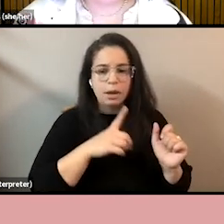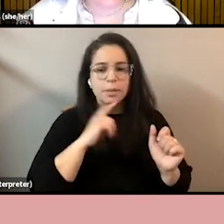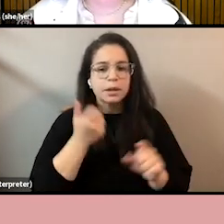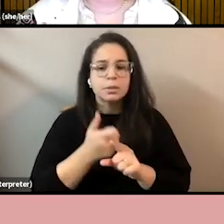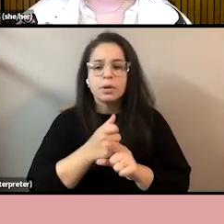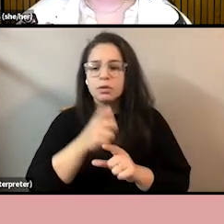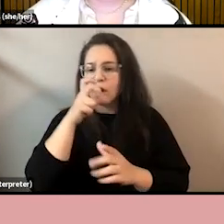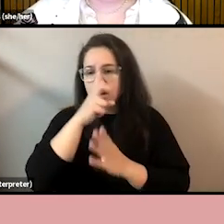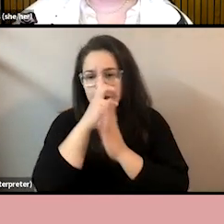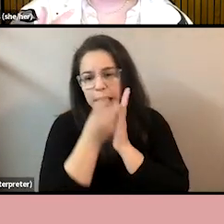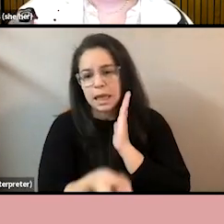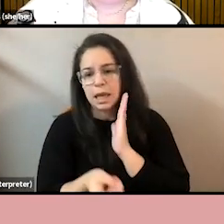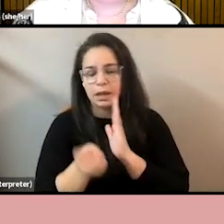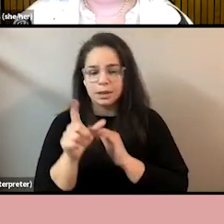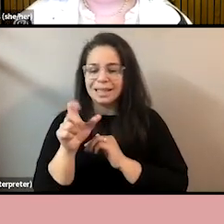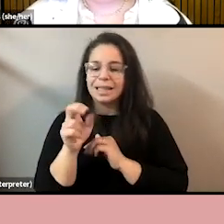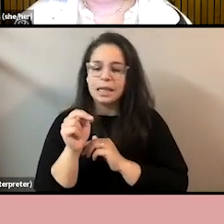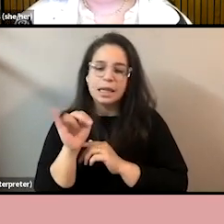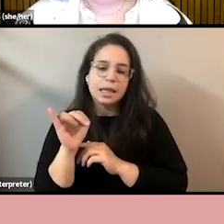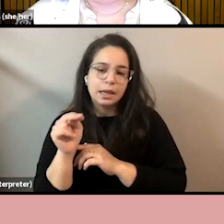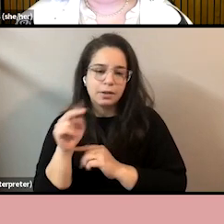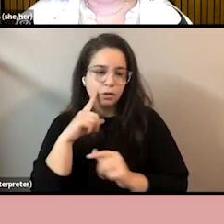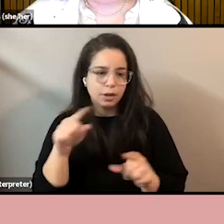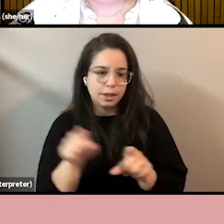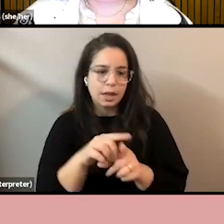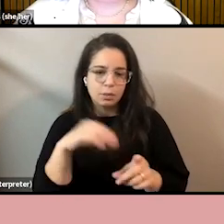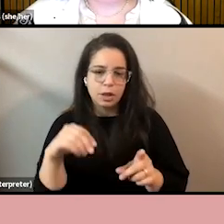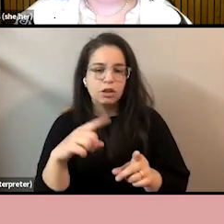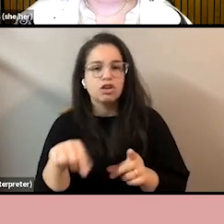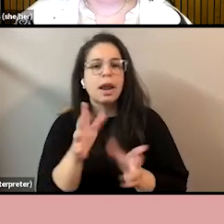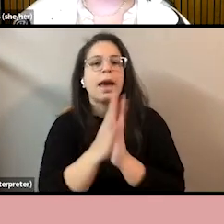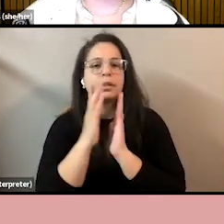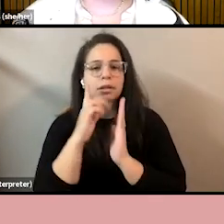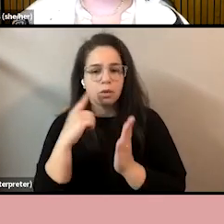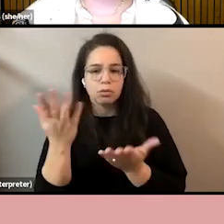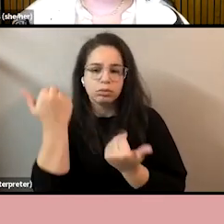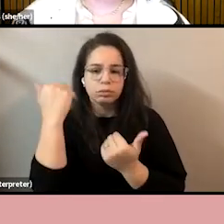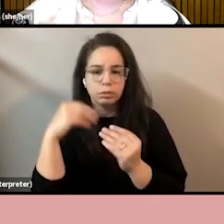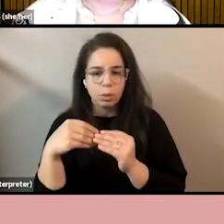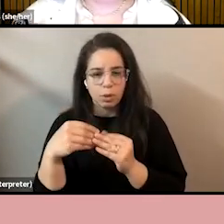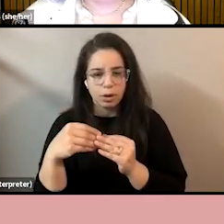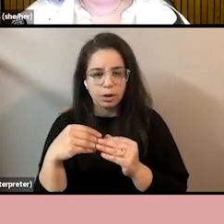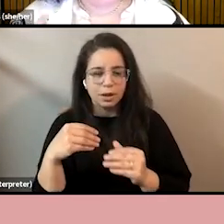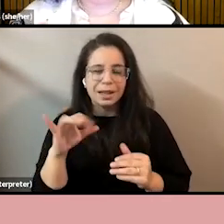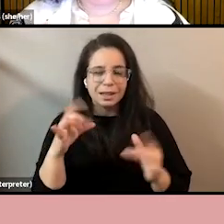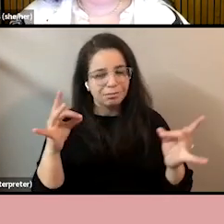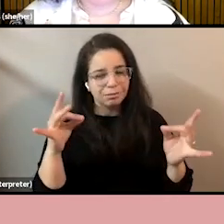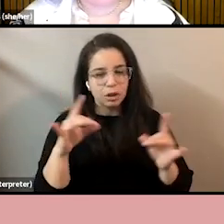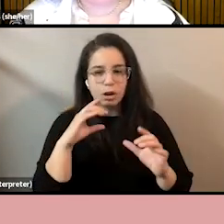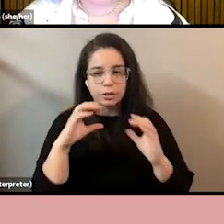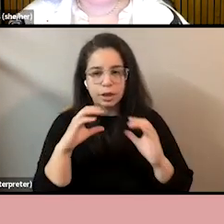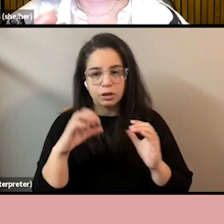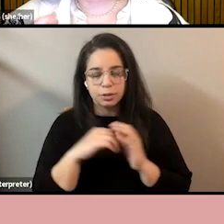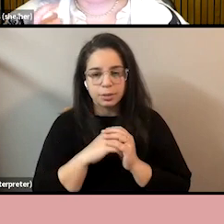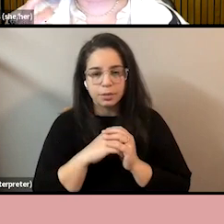in to the same degree. They're not asking for what they deserve. And that's a tricky conversation. Like I've said, I really